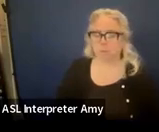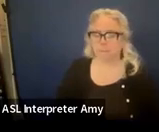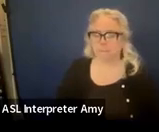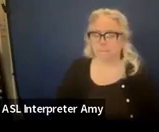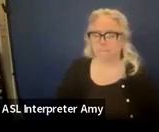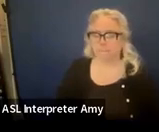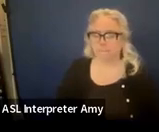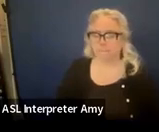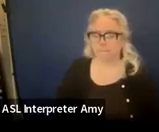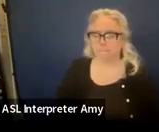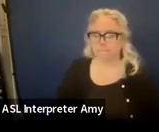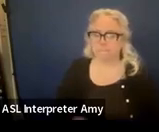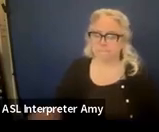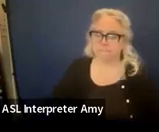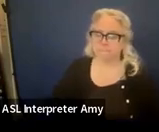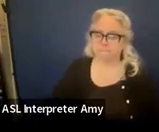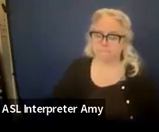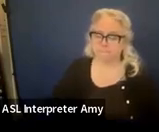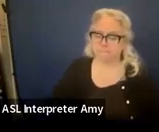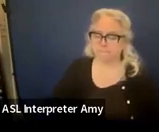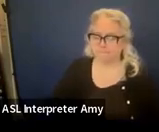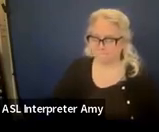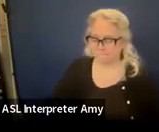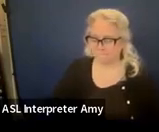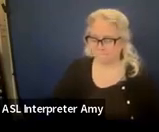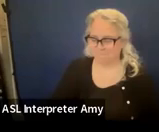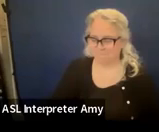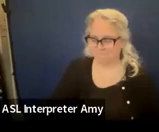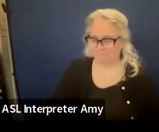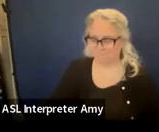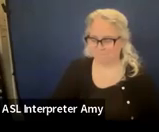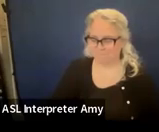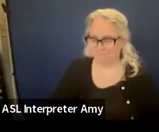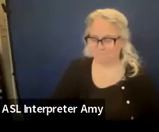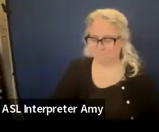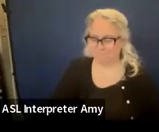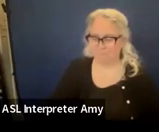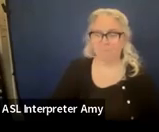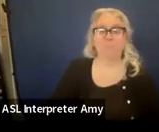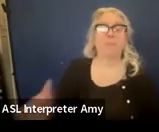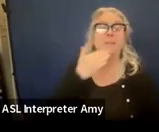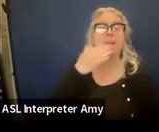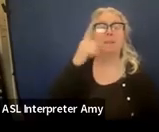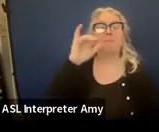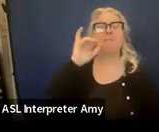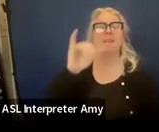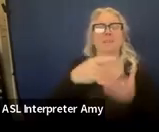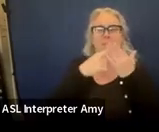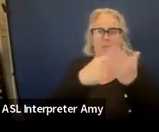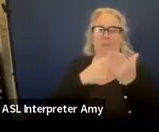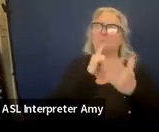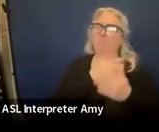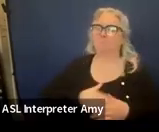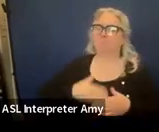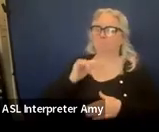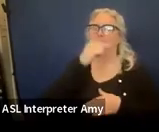All right, all yours, Carly, and thank you all for that conversation. I do enjoy that.